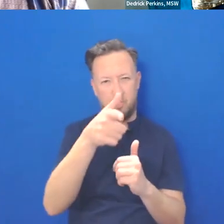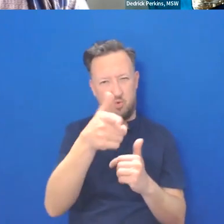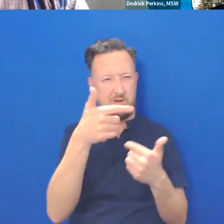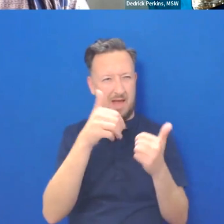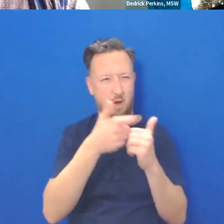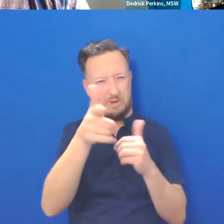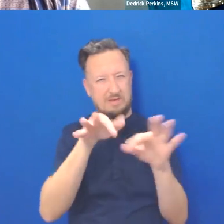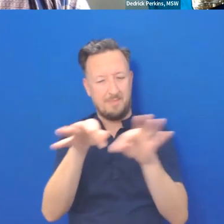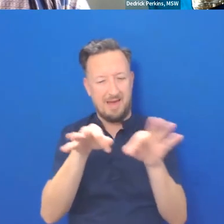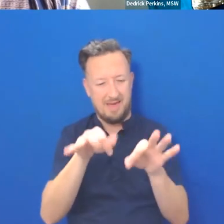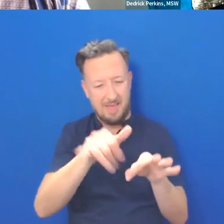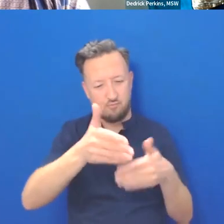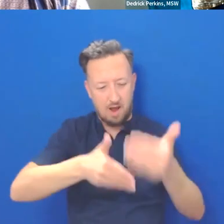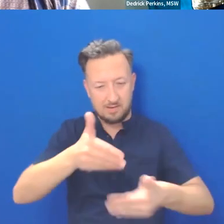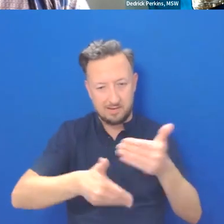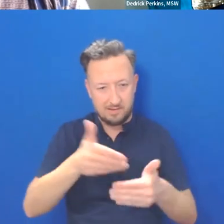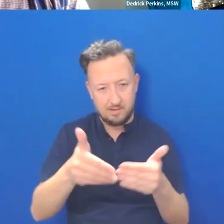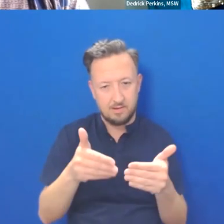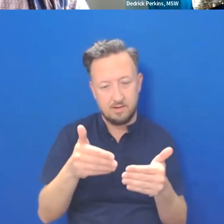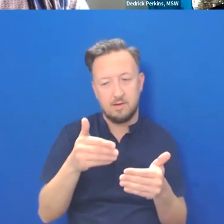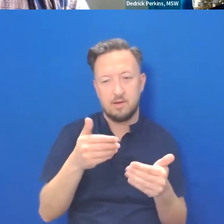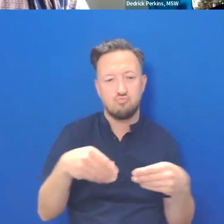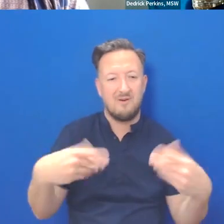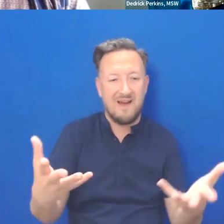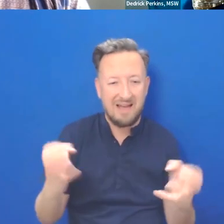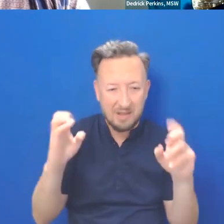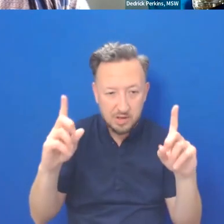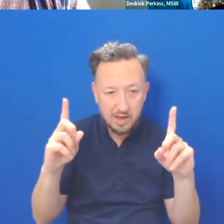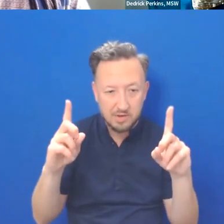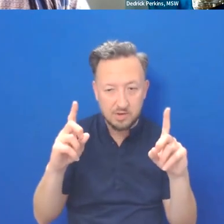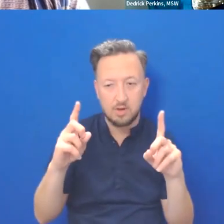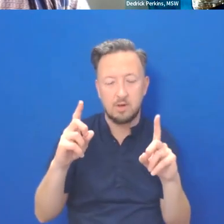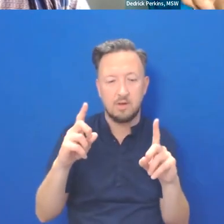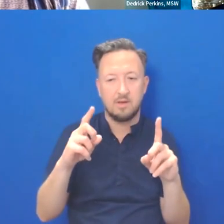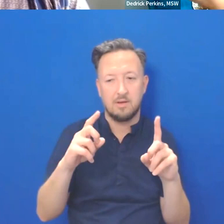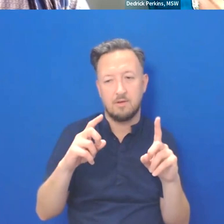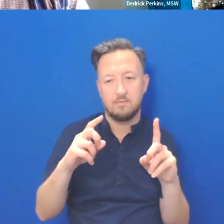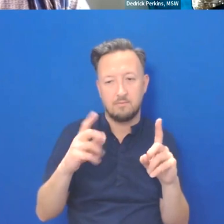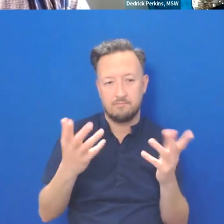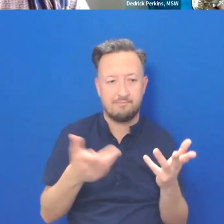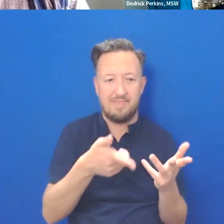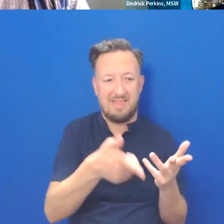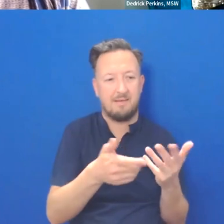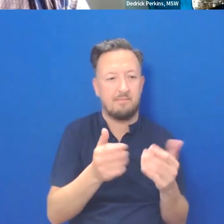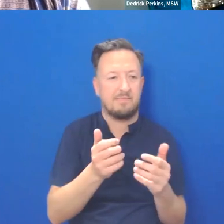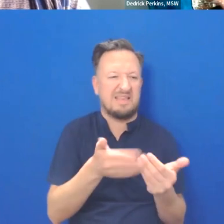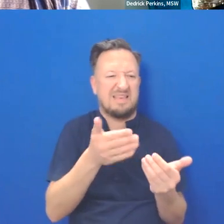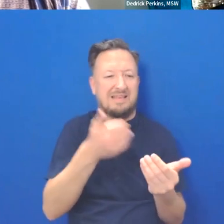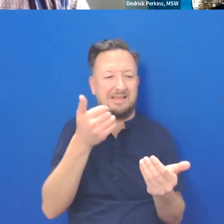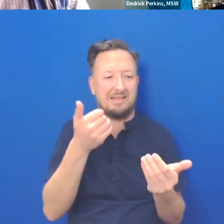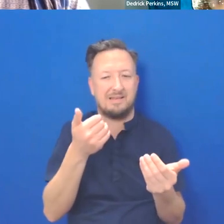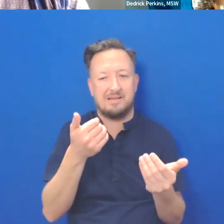and also providing the education makes it attainable to just a person just